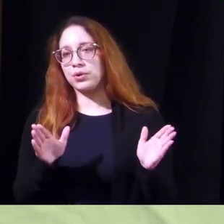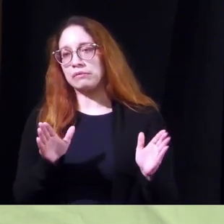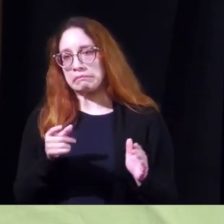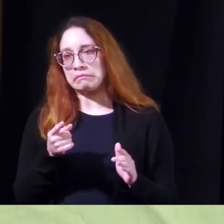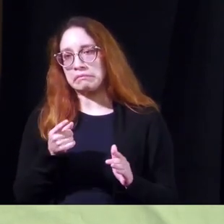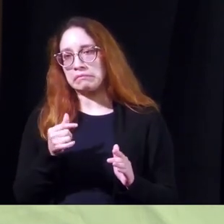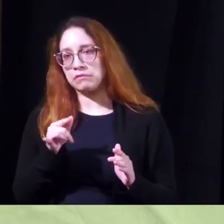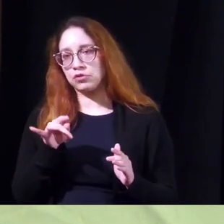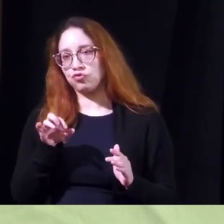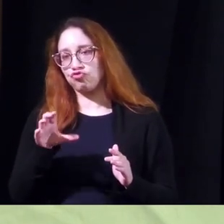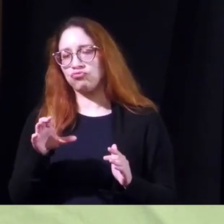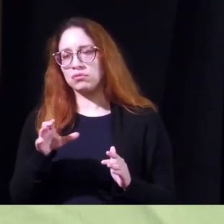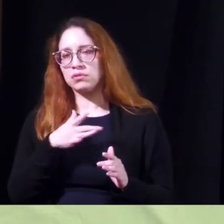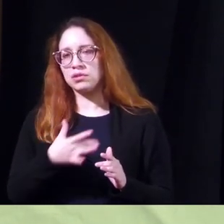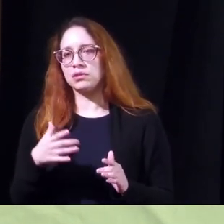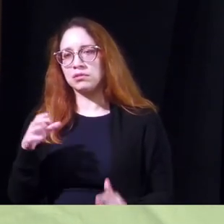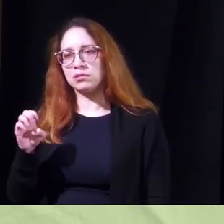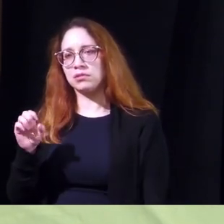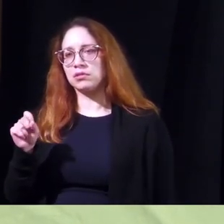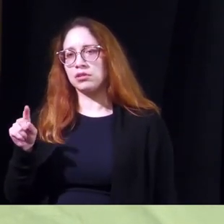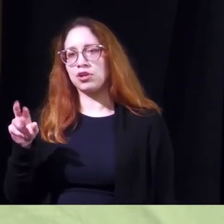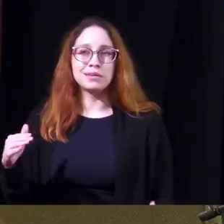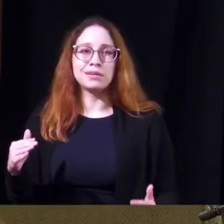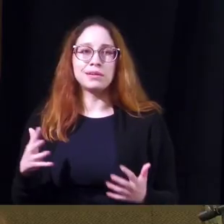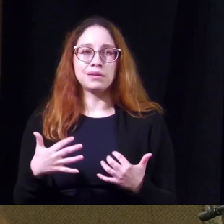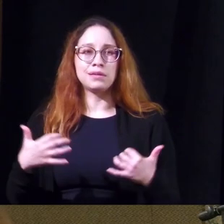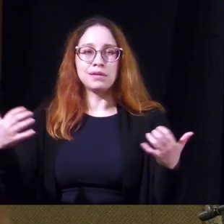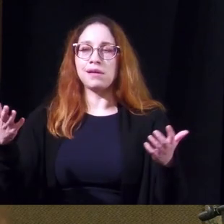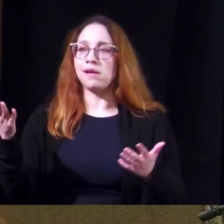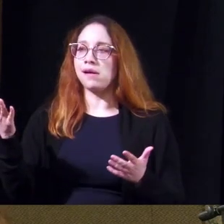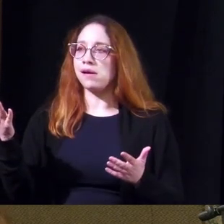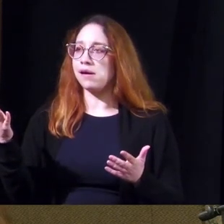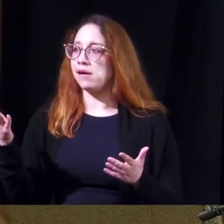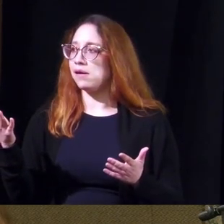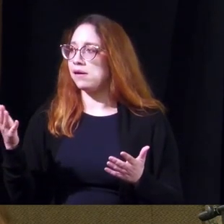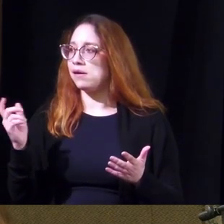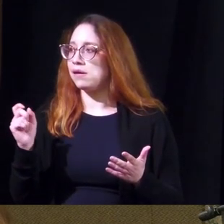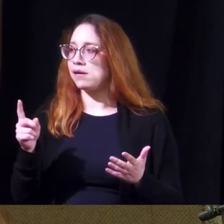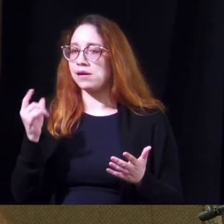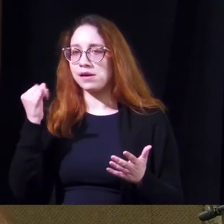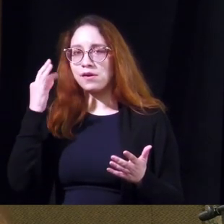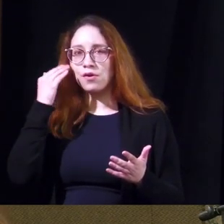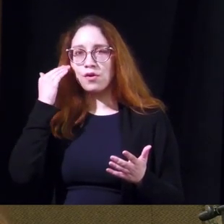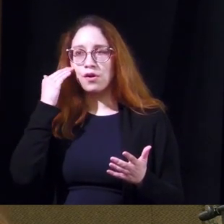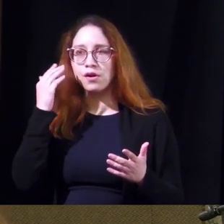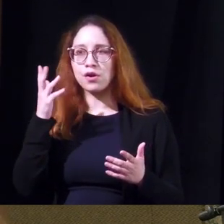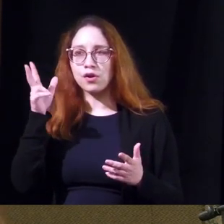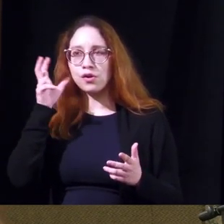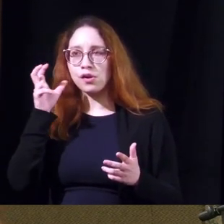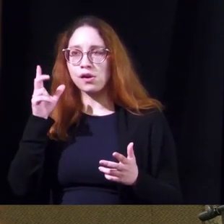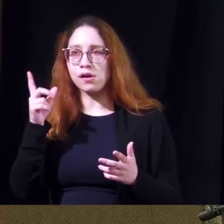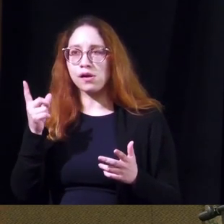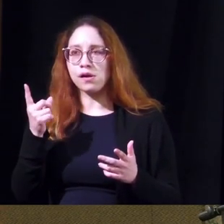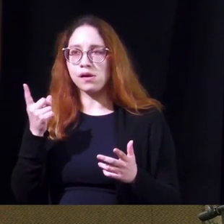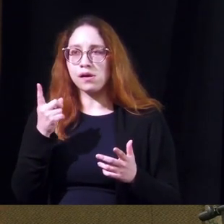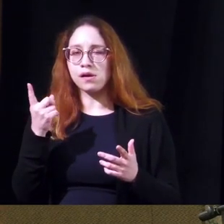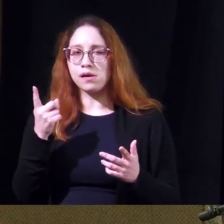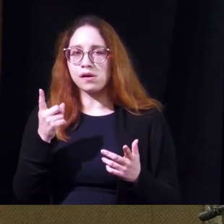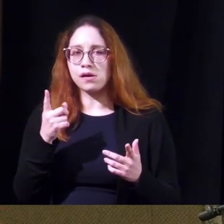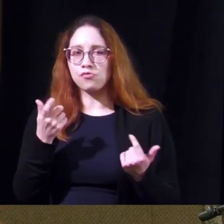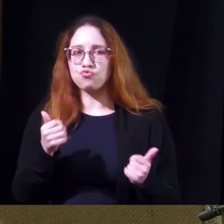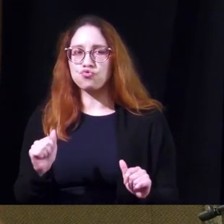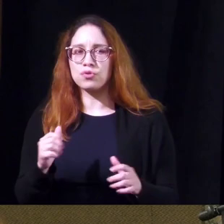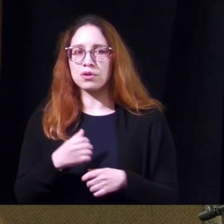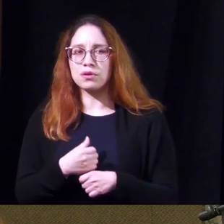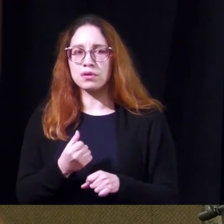uh typical ones are estrace and premarin yes i wanted to ask if you know if you've heard down the line if there's any attempt